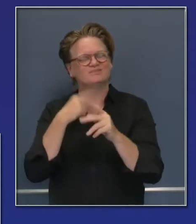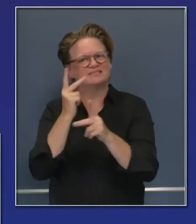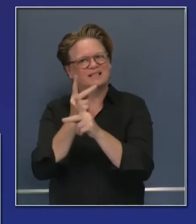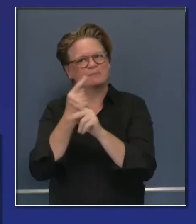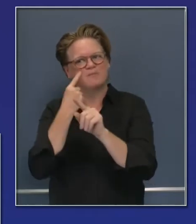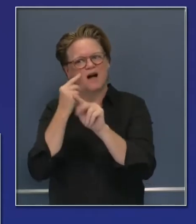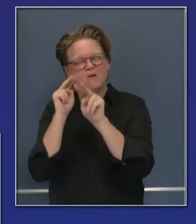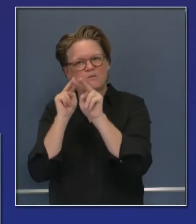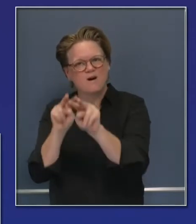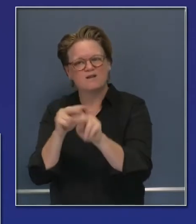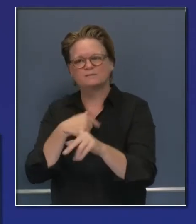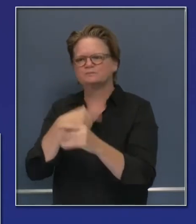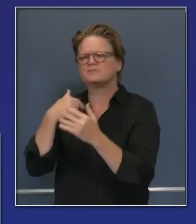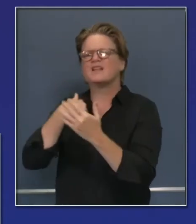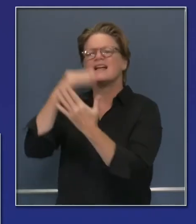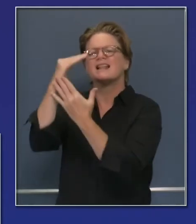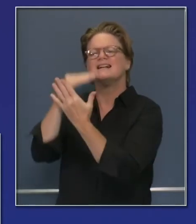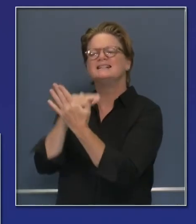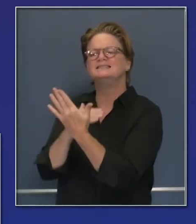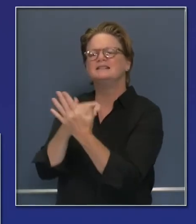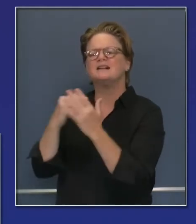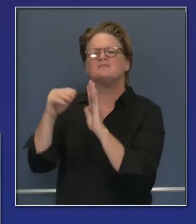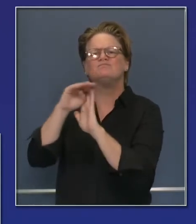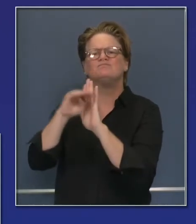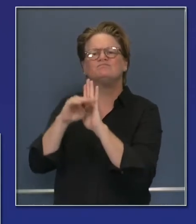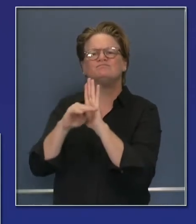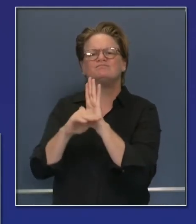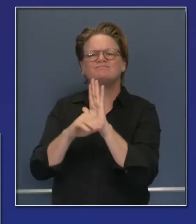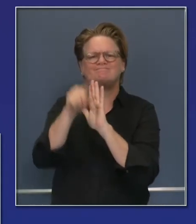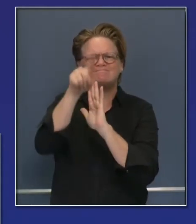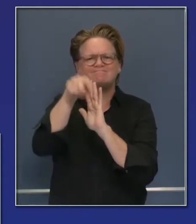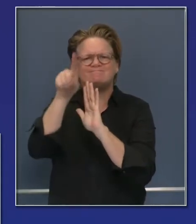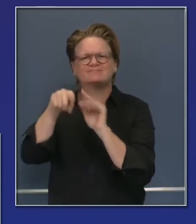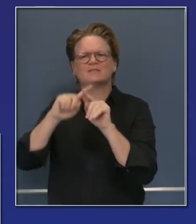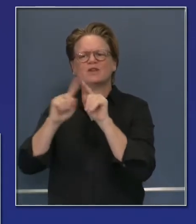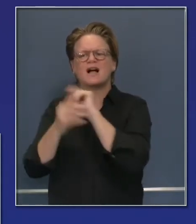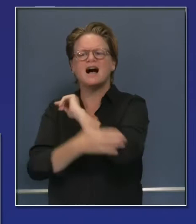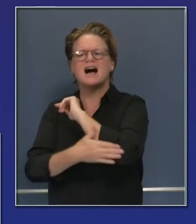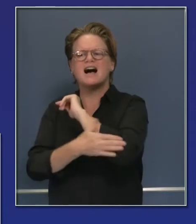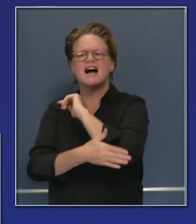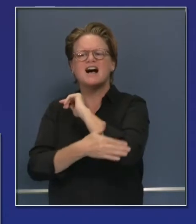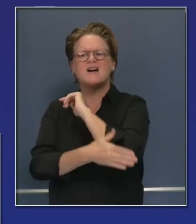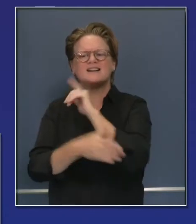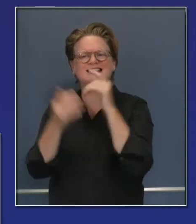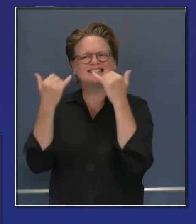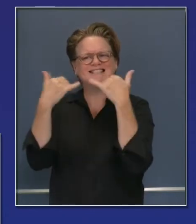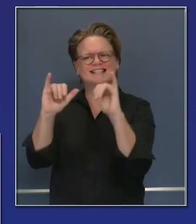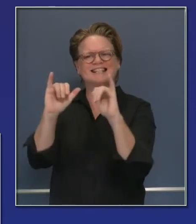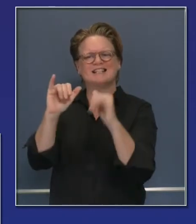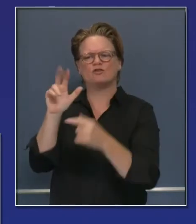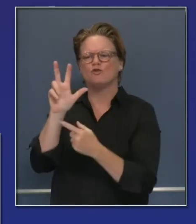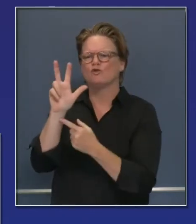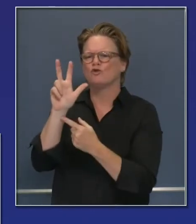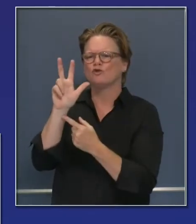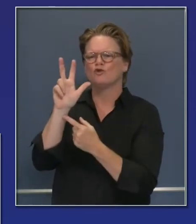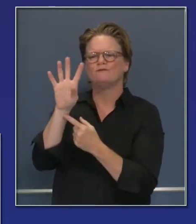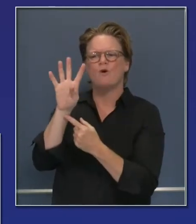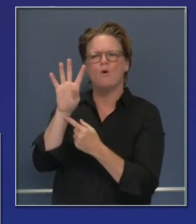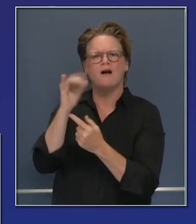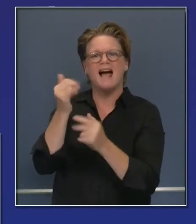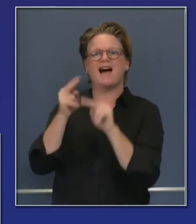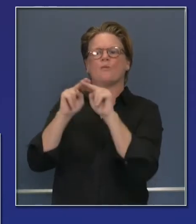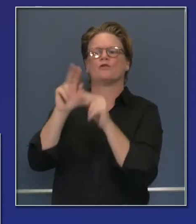see these numbers change on a consistent basis. You see 34 counties, now not the 35. Here are the ones that were removed.